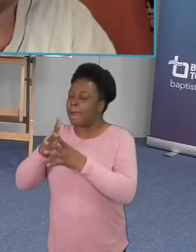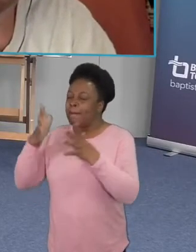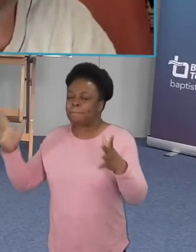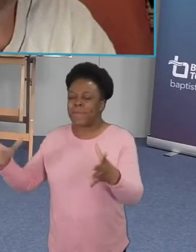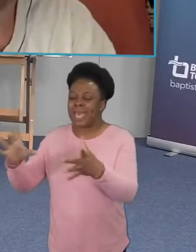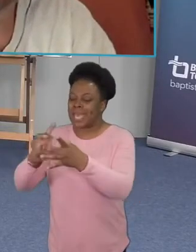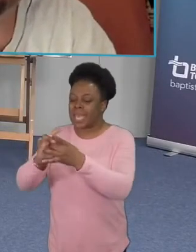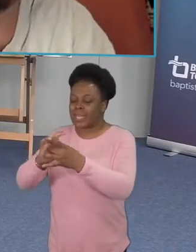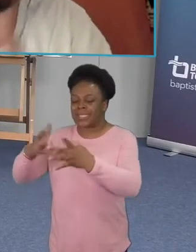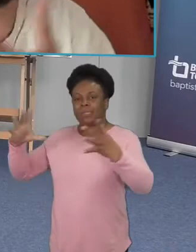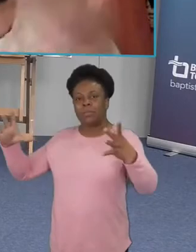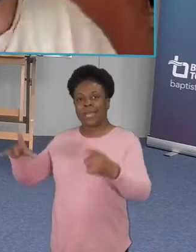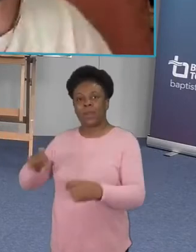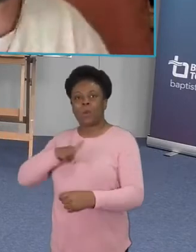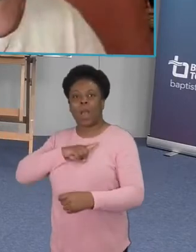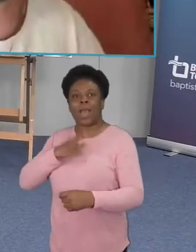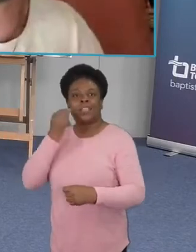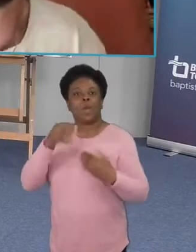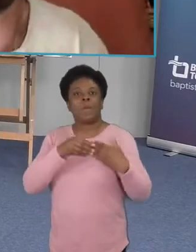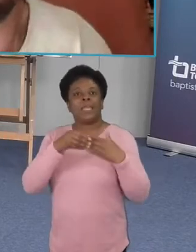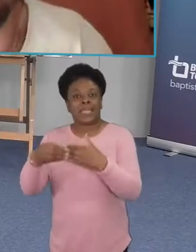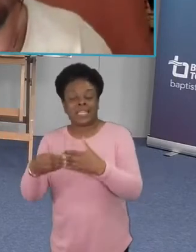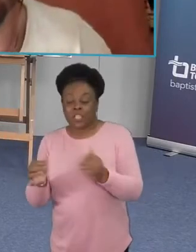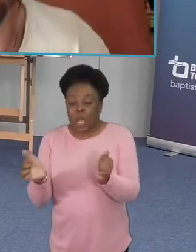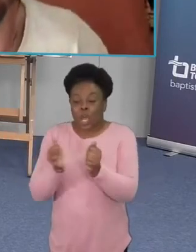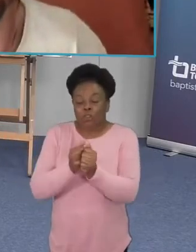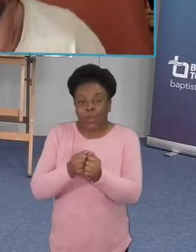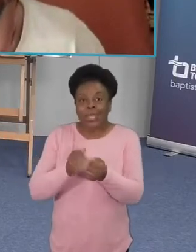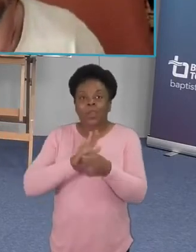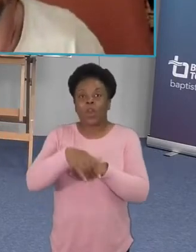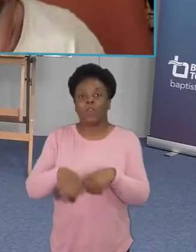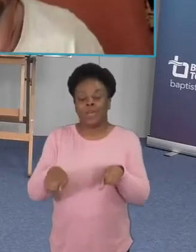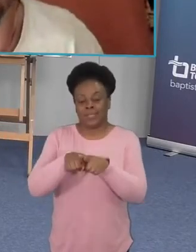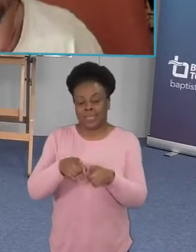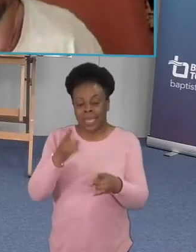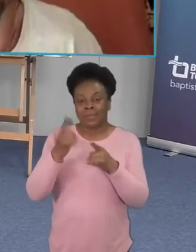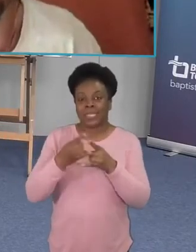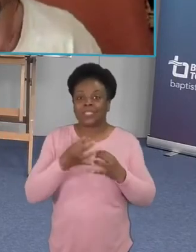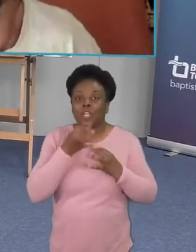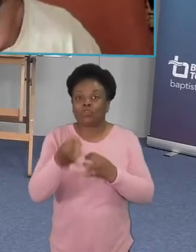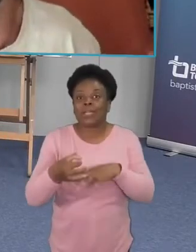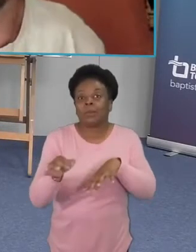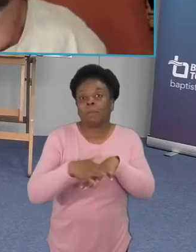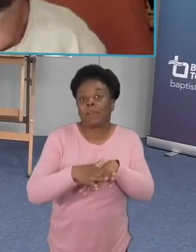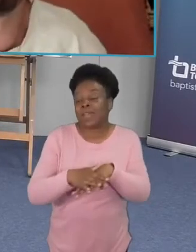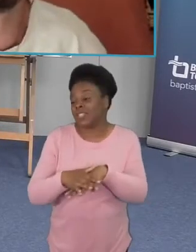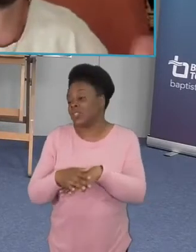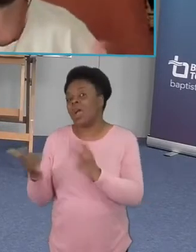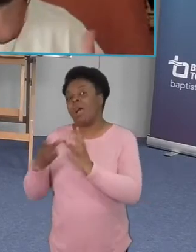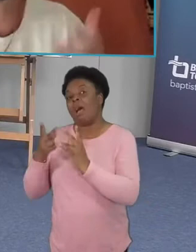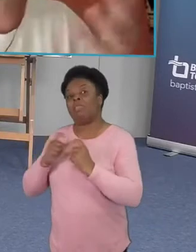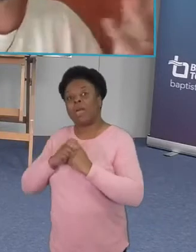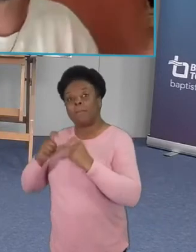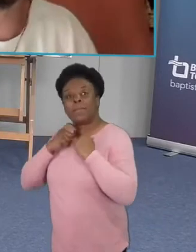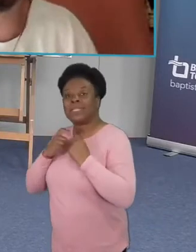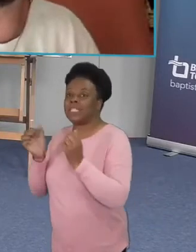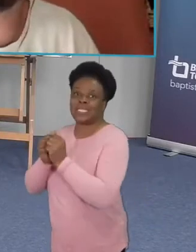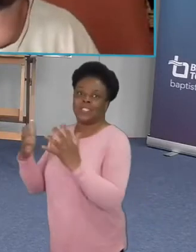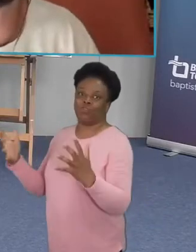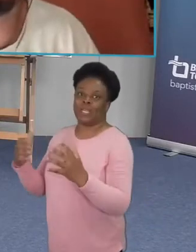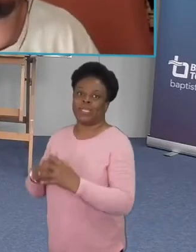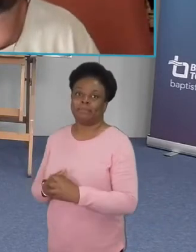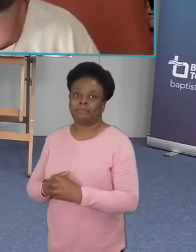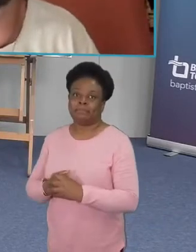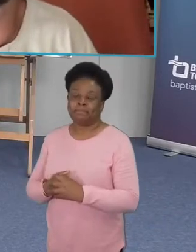so um the the methodist church is going to split over same-sex marriage and i you know there was one proposal that would